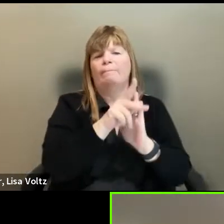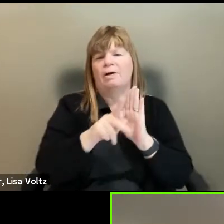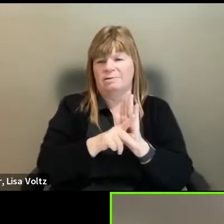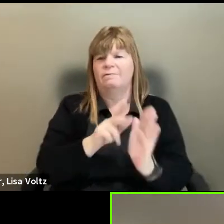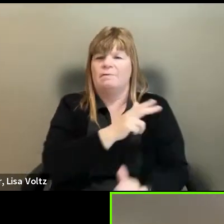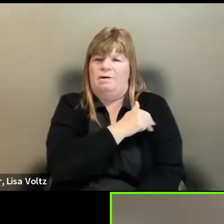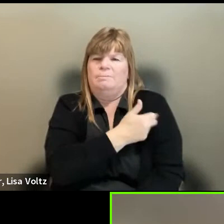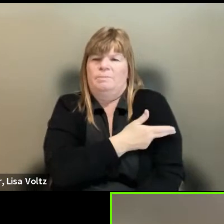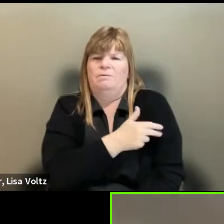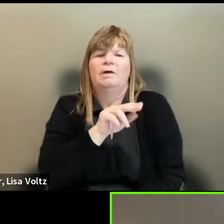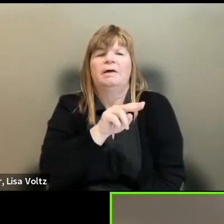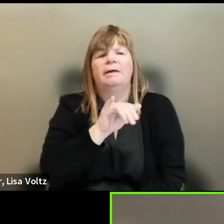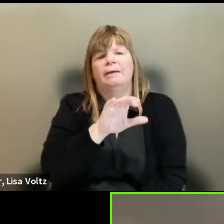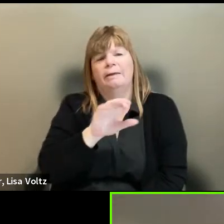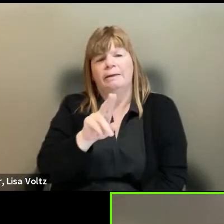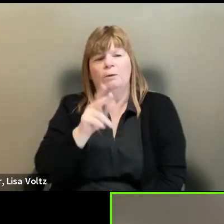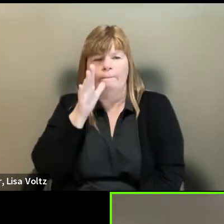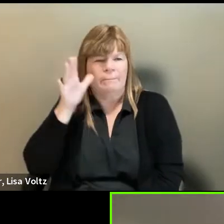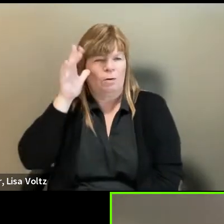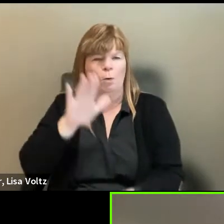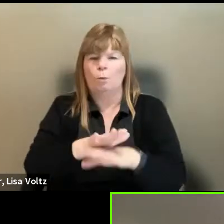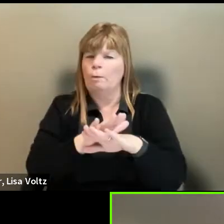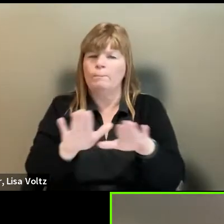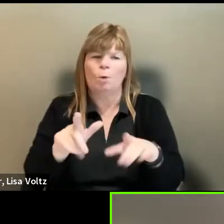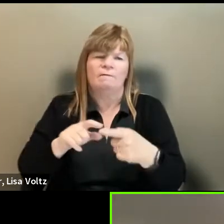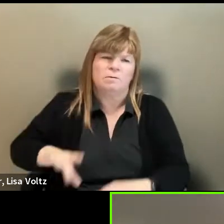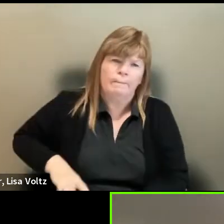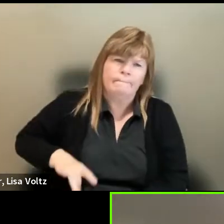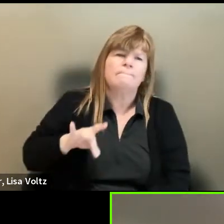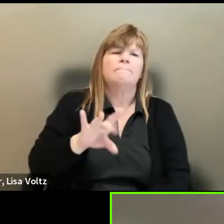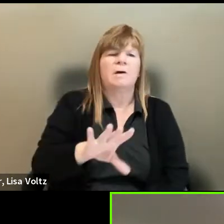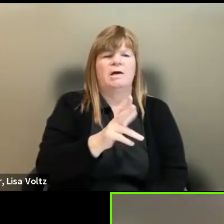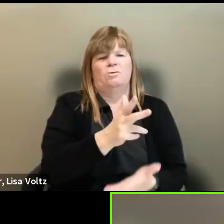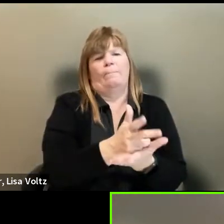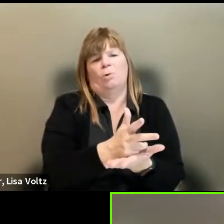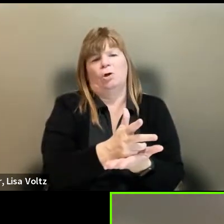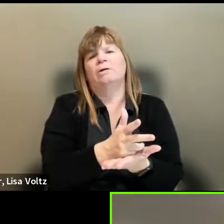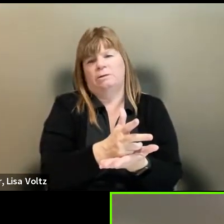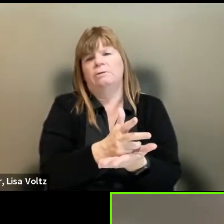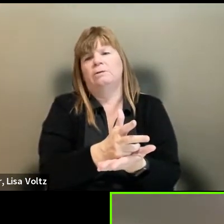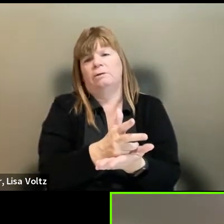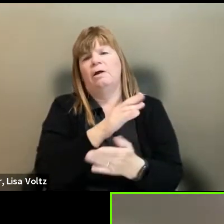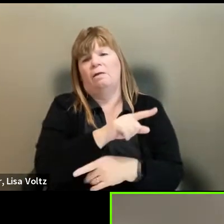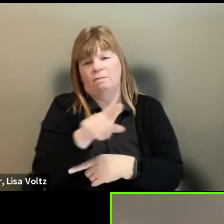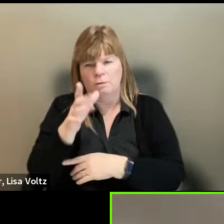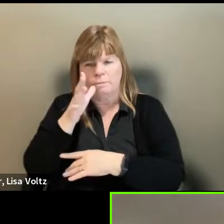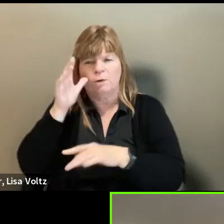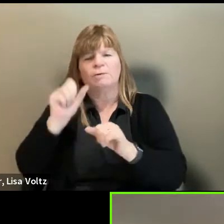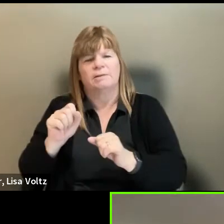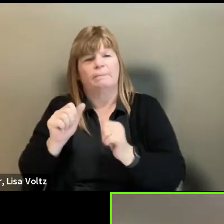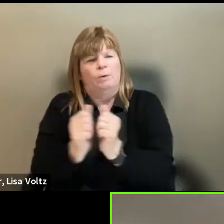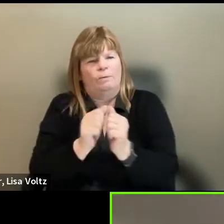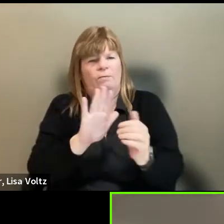the hospital so that NICU parents no longer had to pay for their parking fees and that those parents were able to be there with their babies. Um,